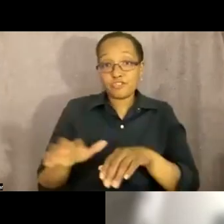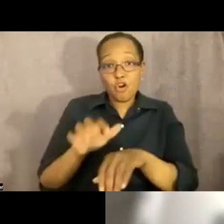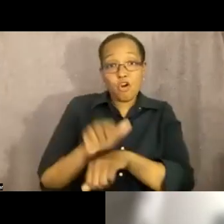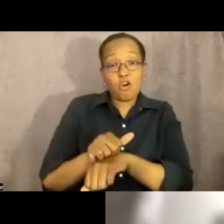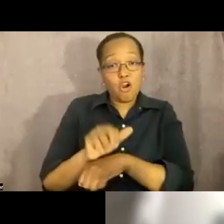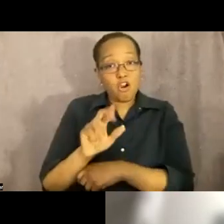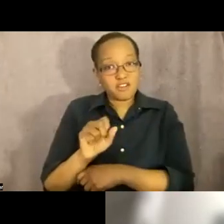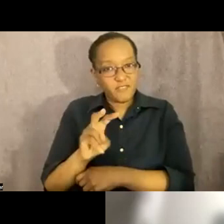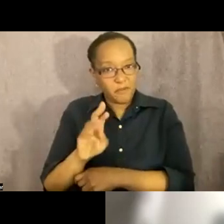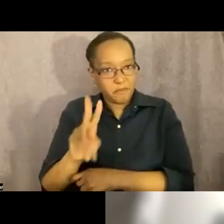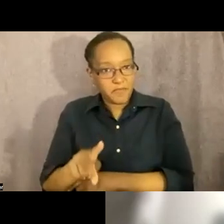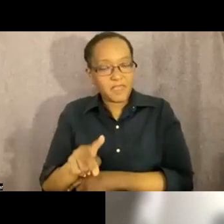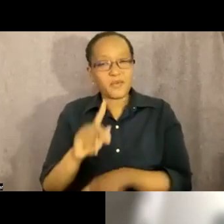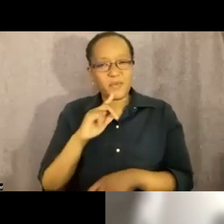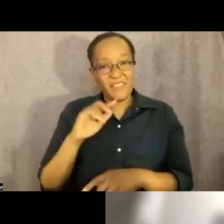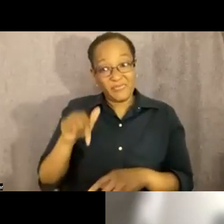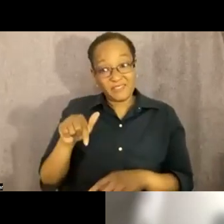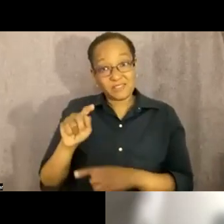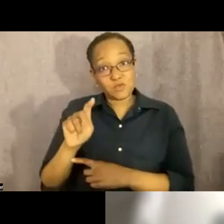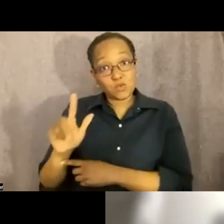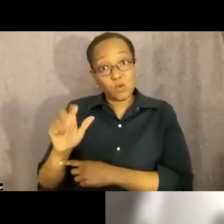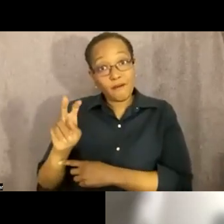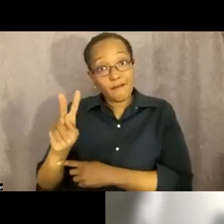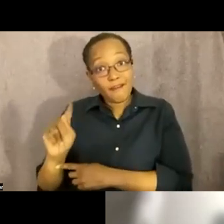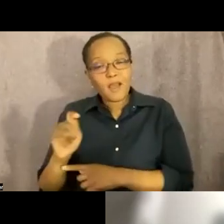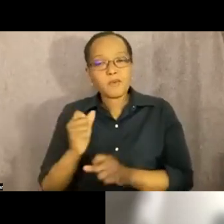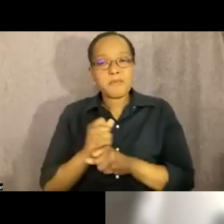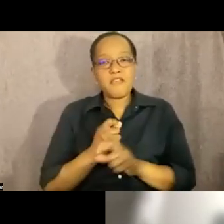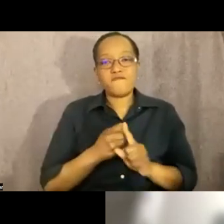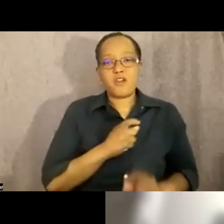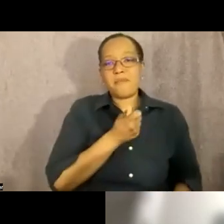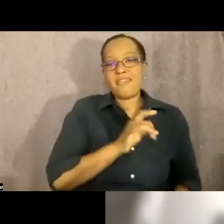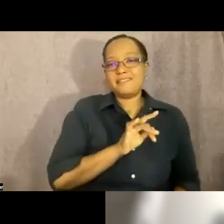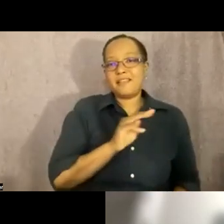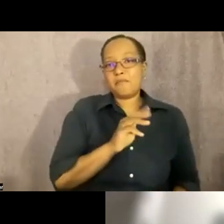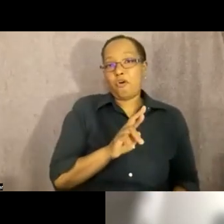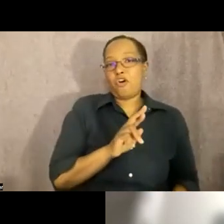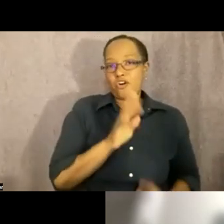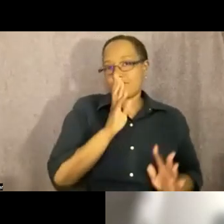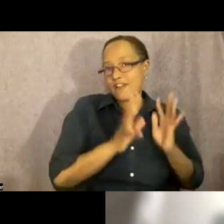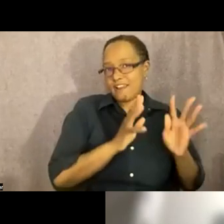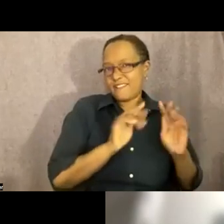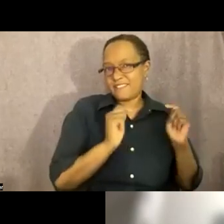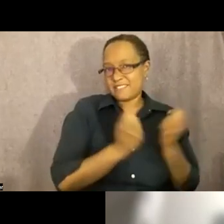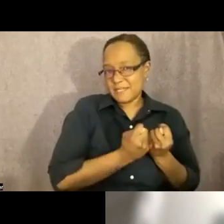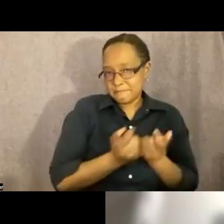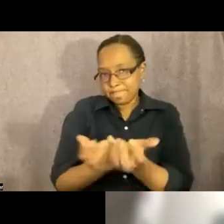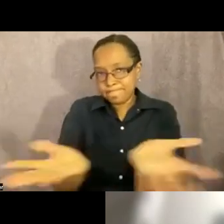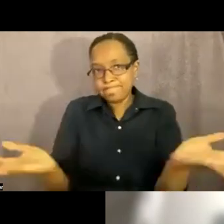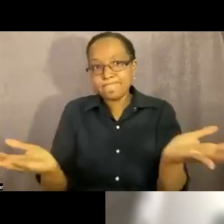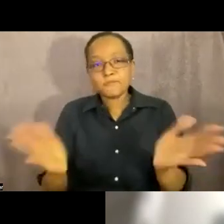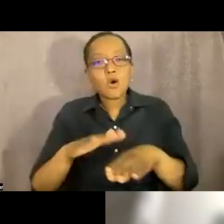18 mr creative team so we are wanting to call to action where do we send people